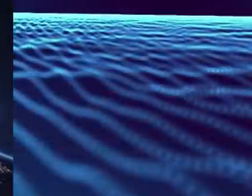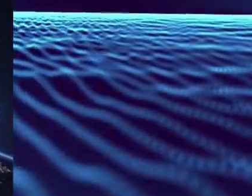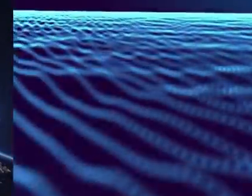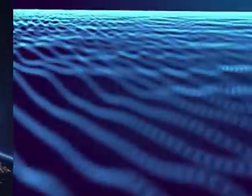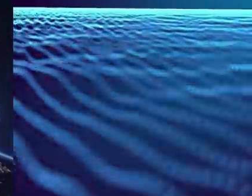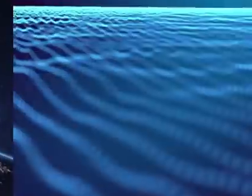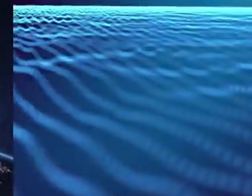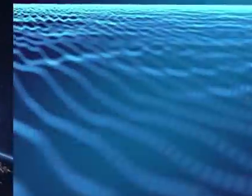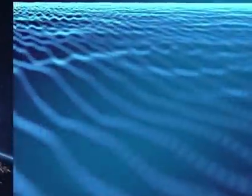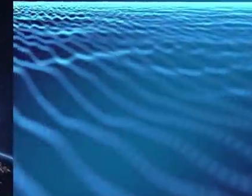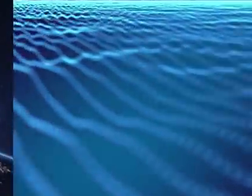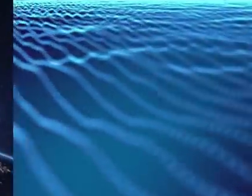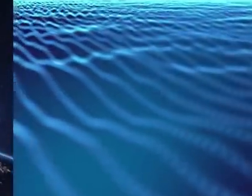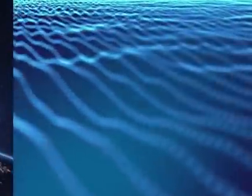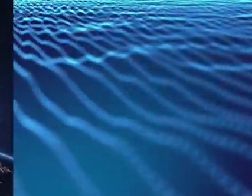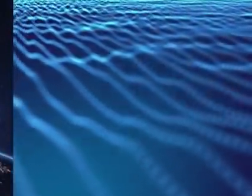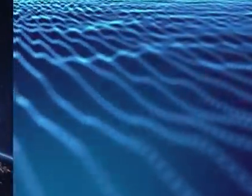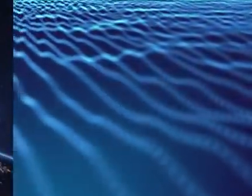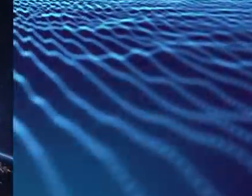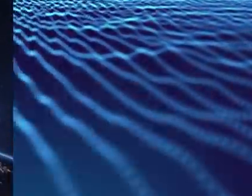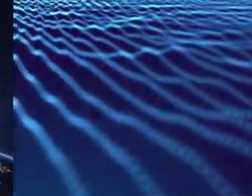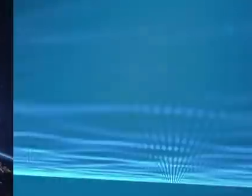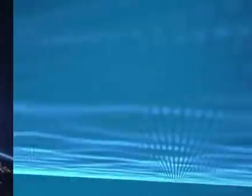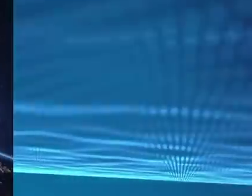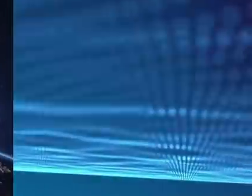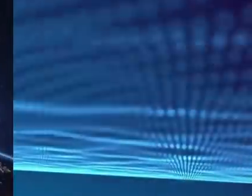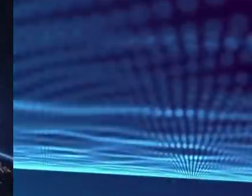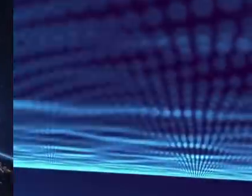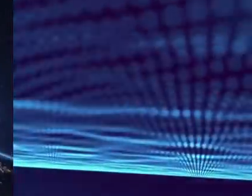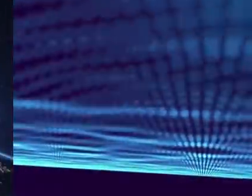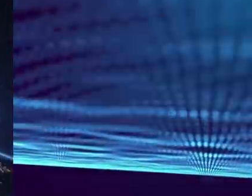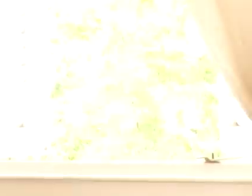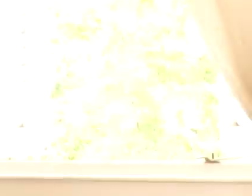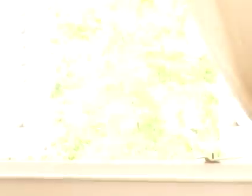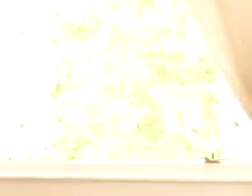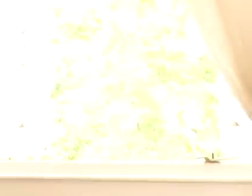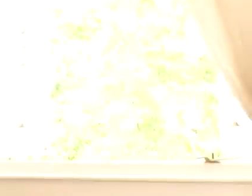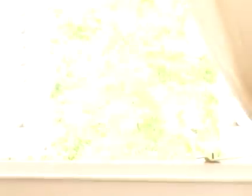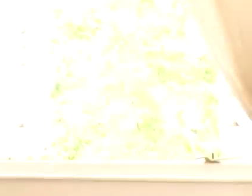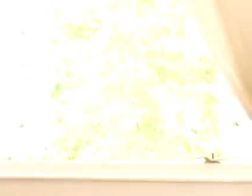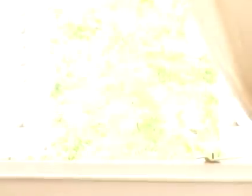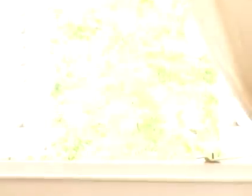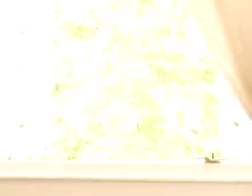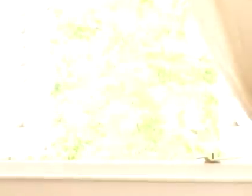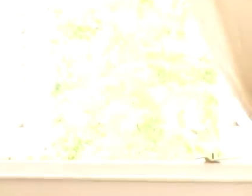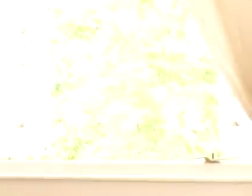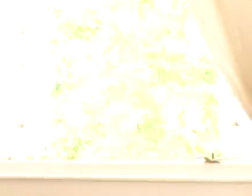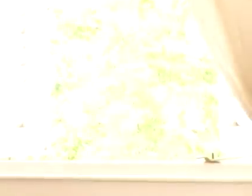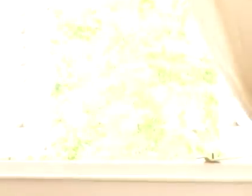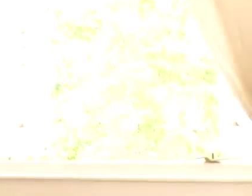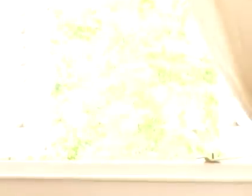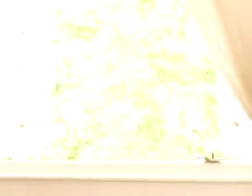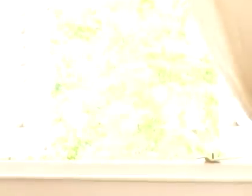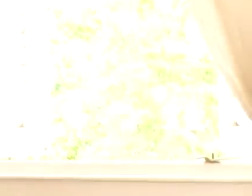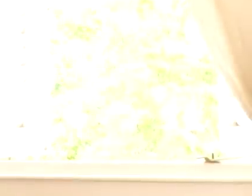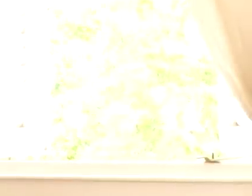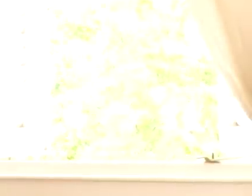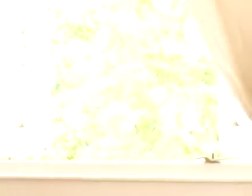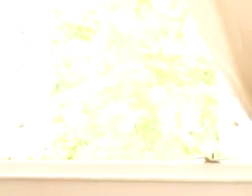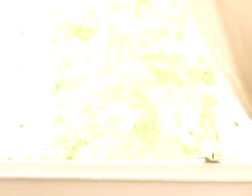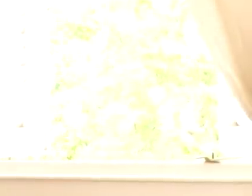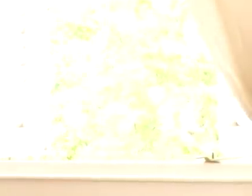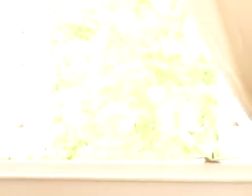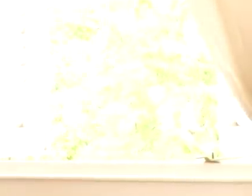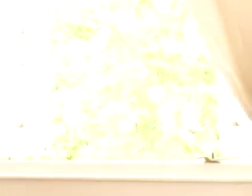want to help you to not actually break the law. Well, let me come back to Dr. Herbert. We haven't heard from him for quite a while. Because